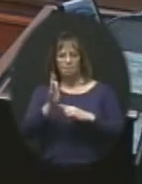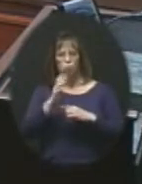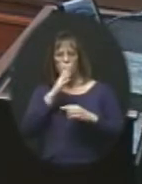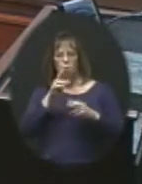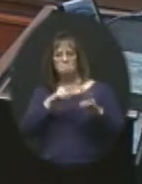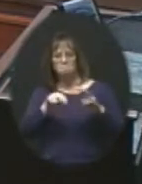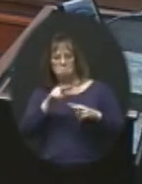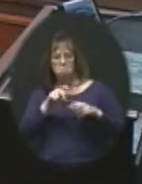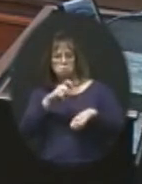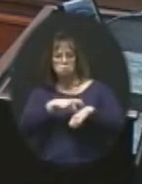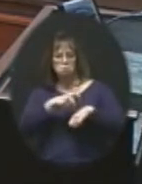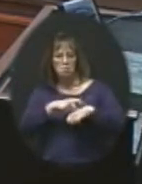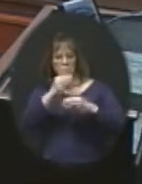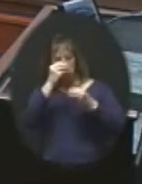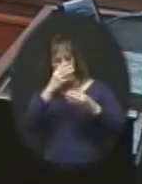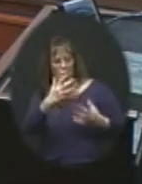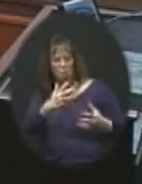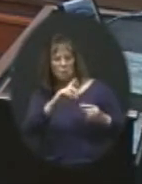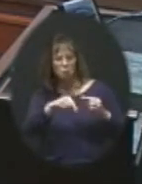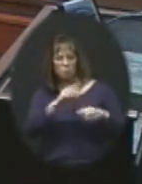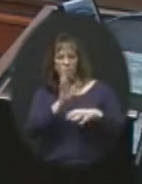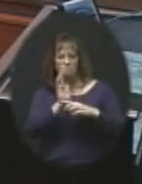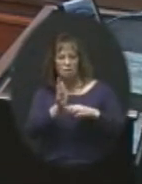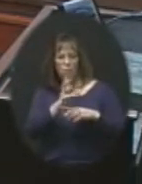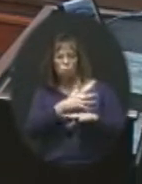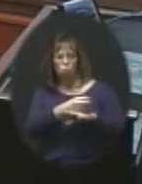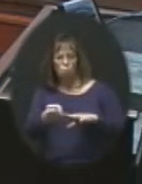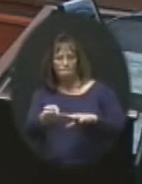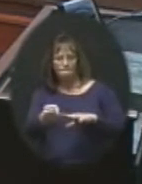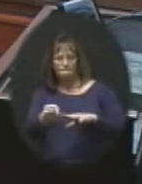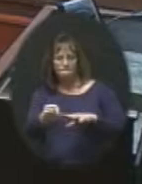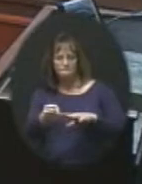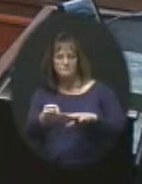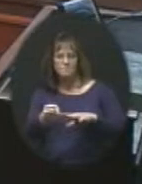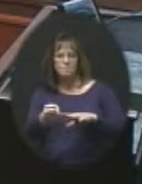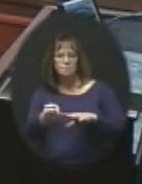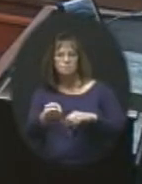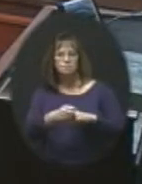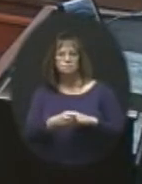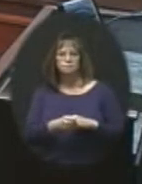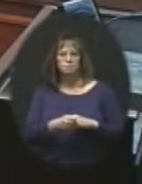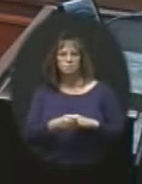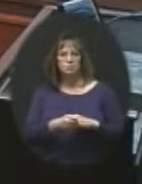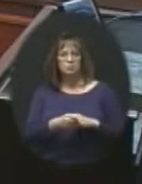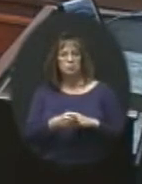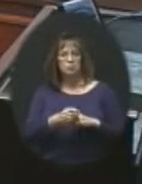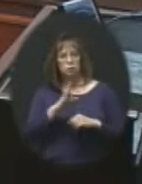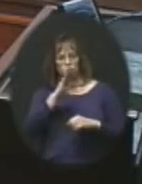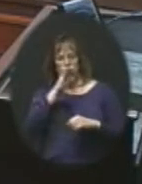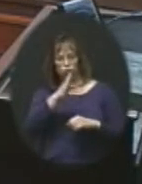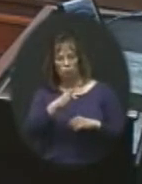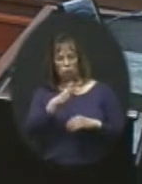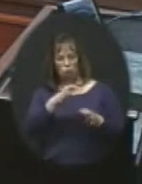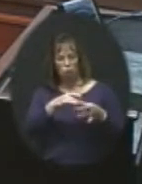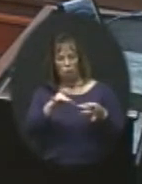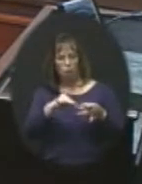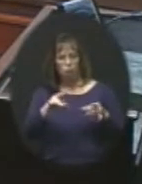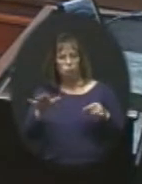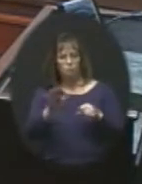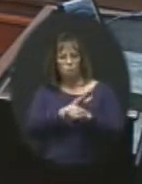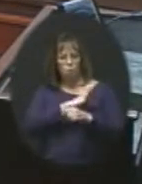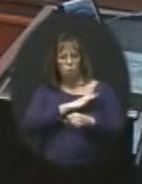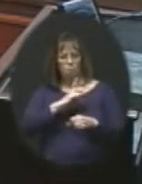will monitor the time and notify the speaker when the five-minute time limit has expired. Please direct your comments to the entire board.